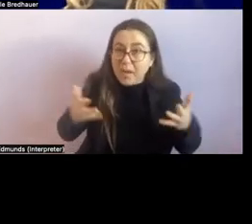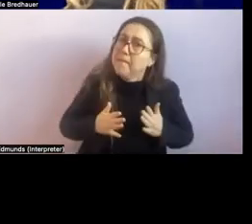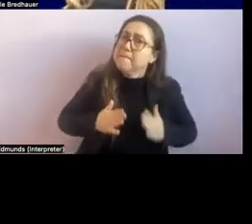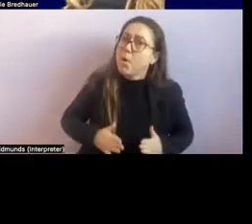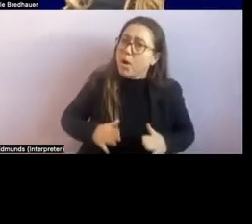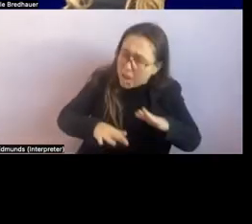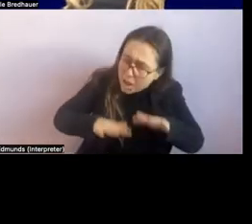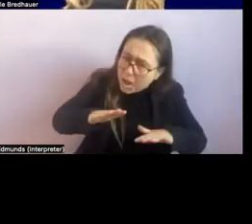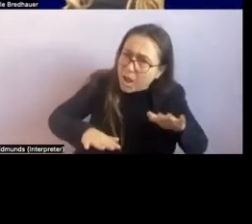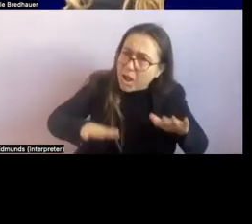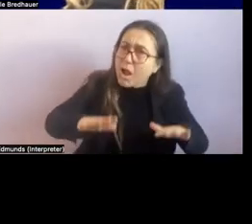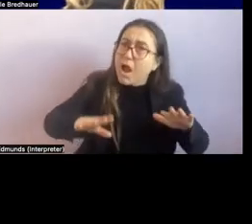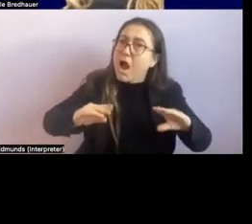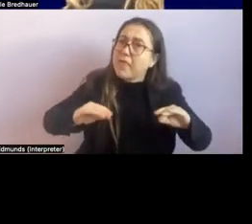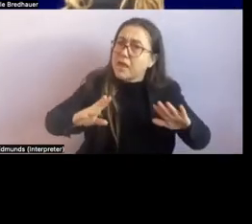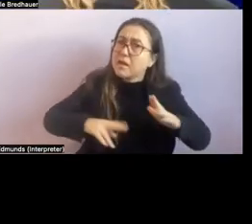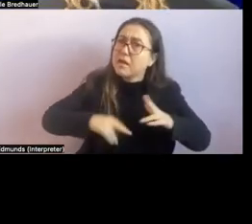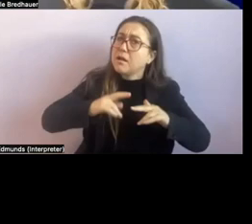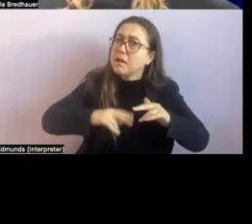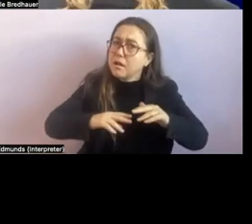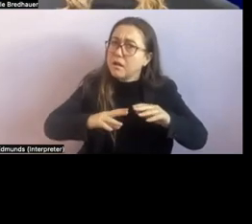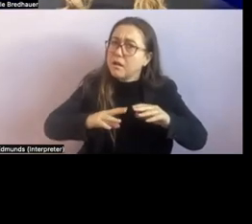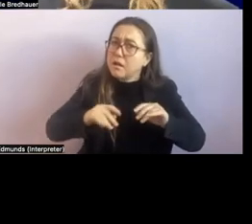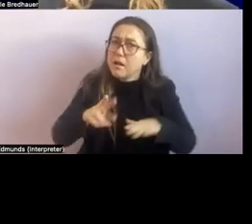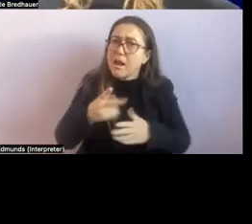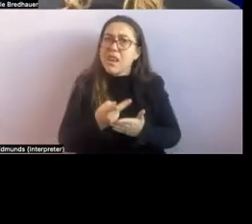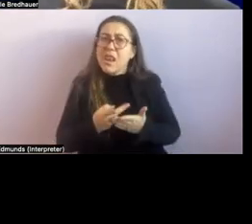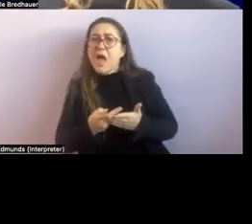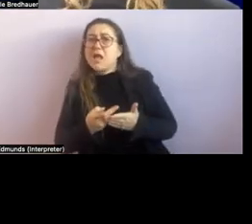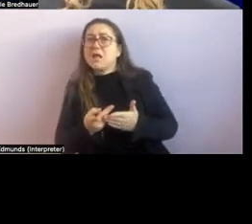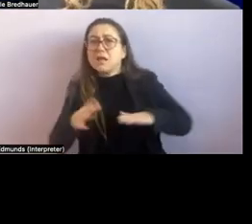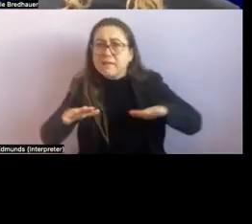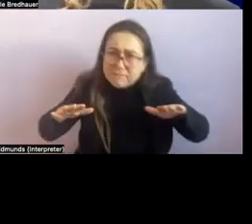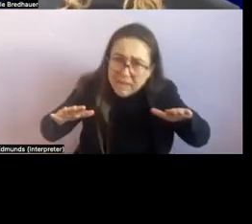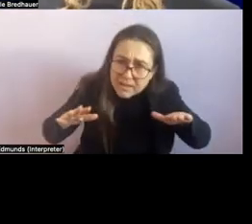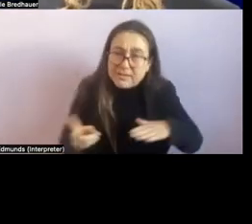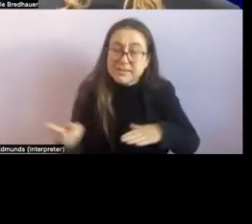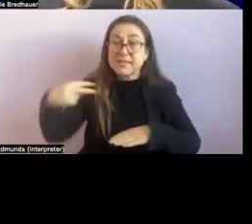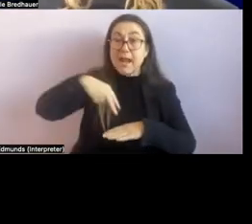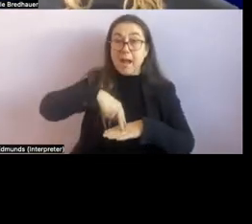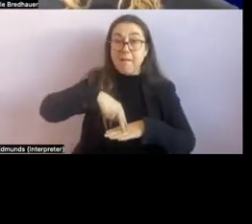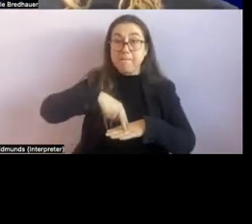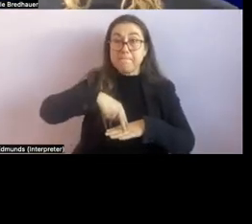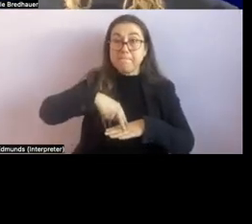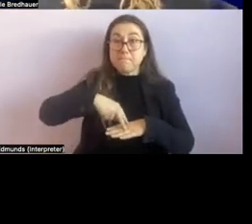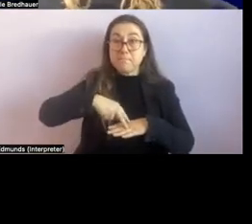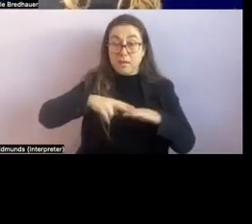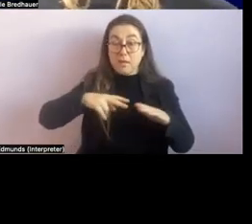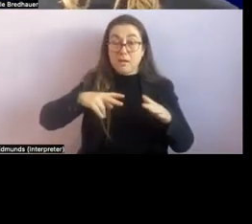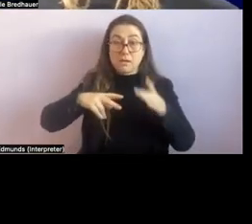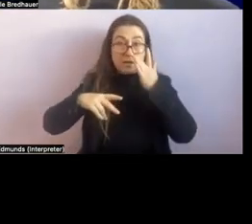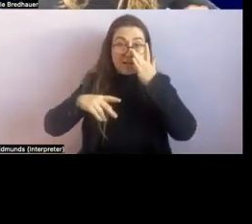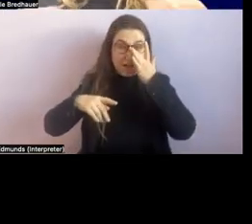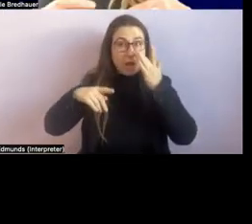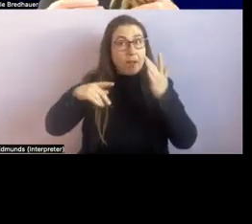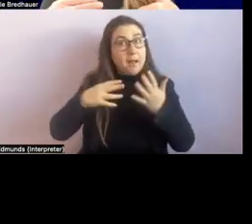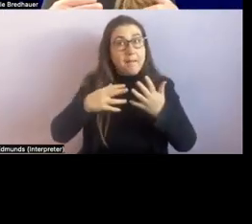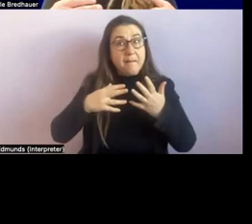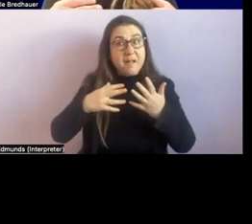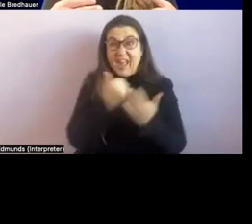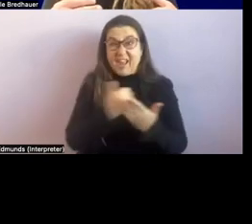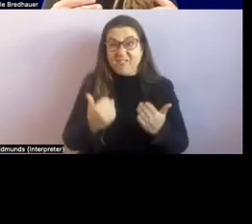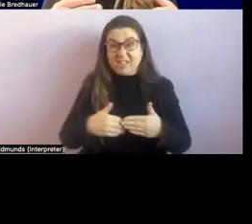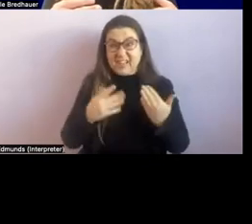is at the moment is doing many different things on days that she explores in this space um